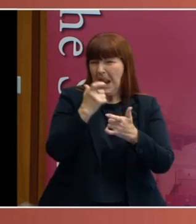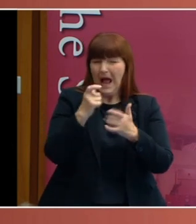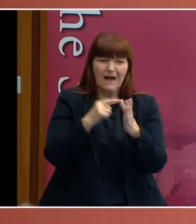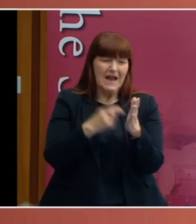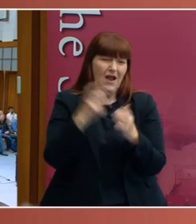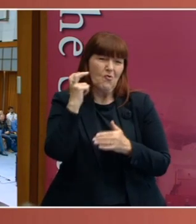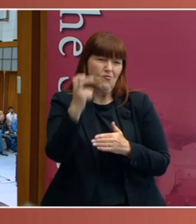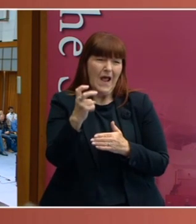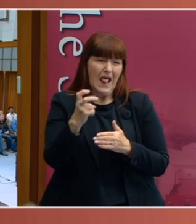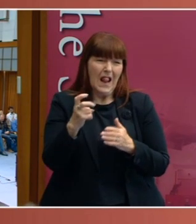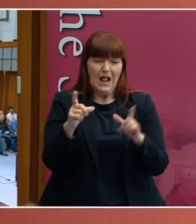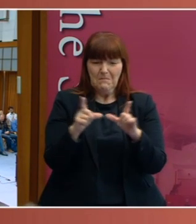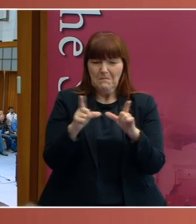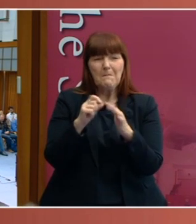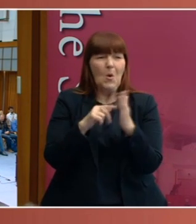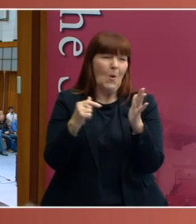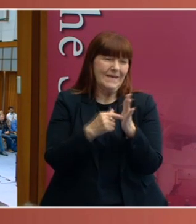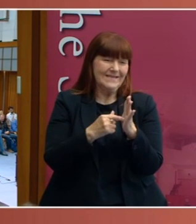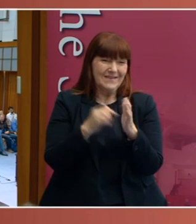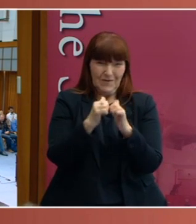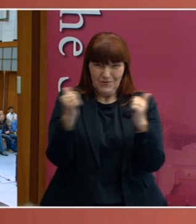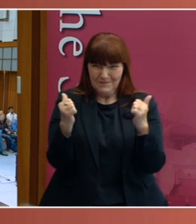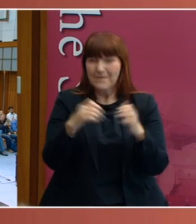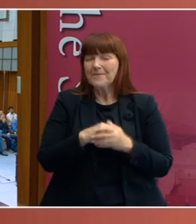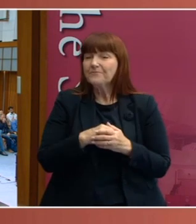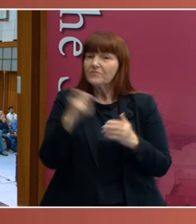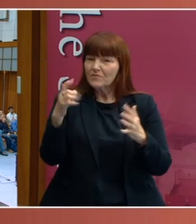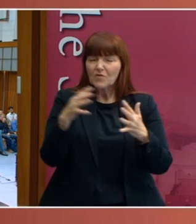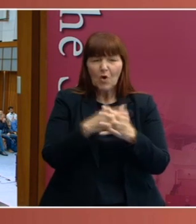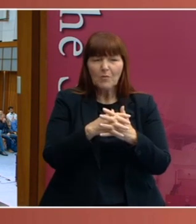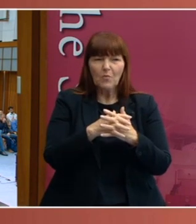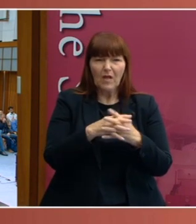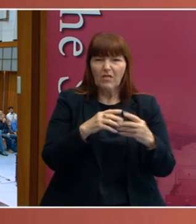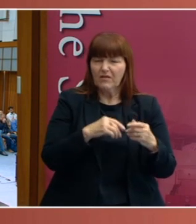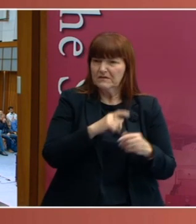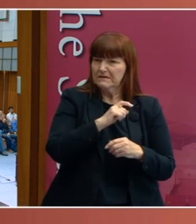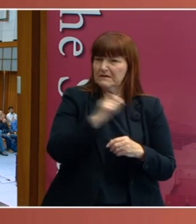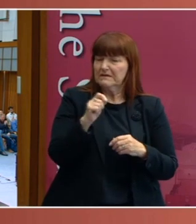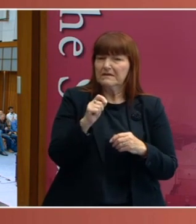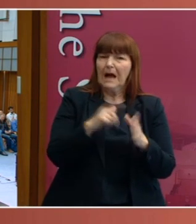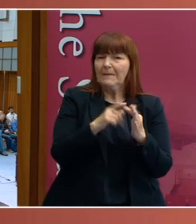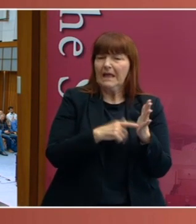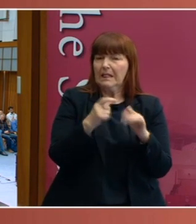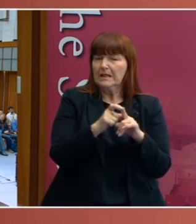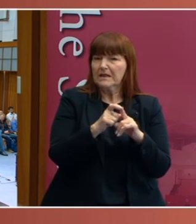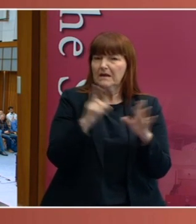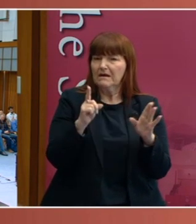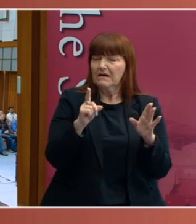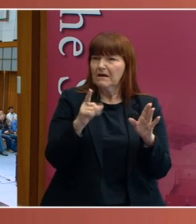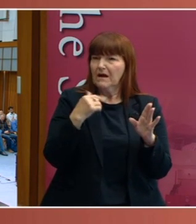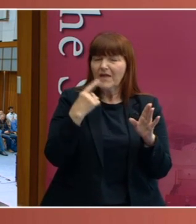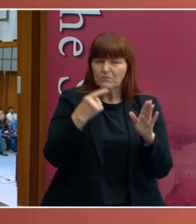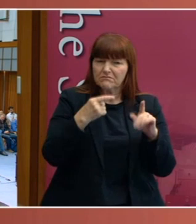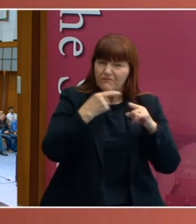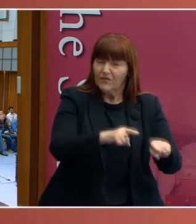cried one newspaper. Now, the Commonwealth appealed the case because obviously it didn't want people to think that its laws were invalid,